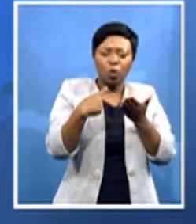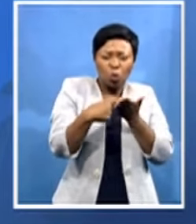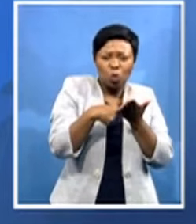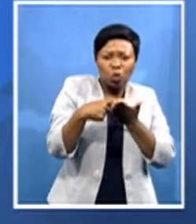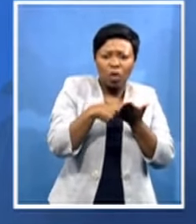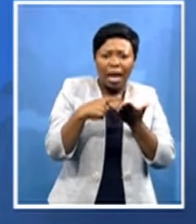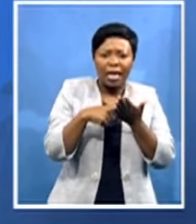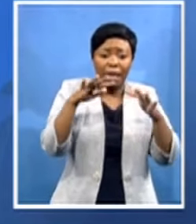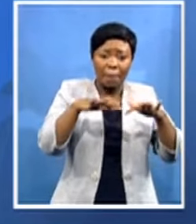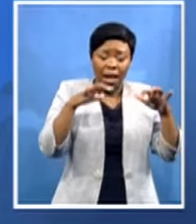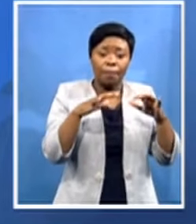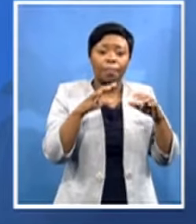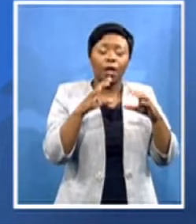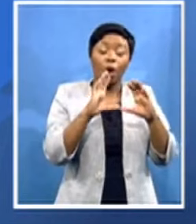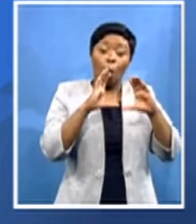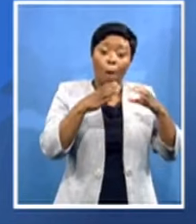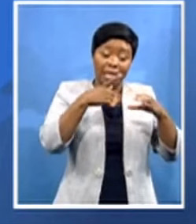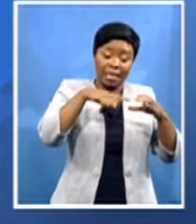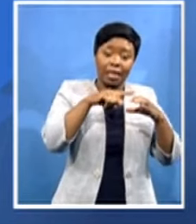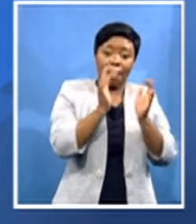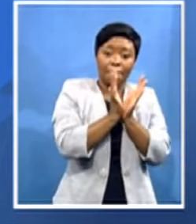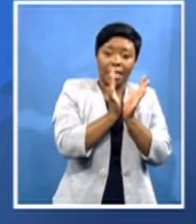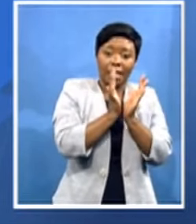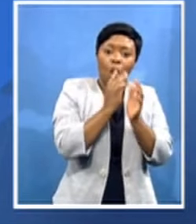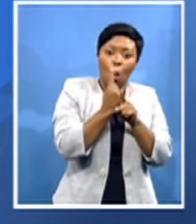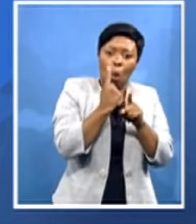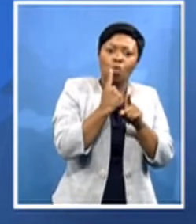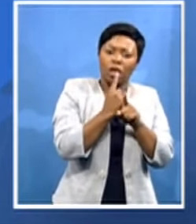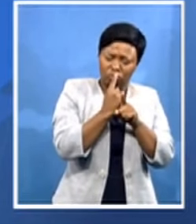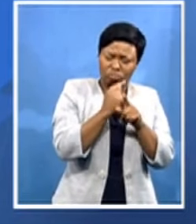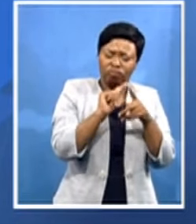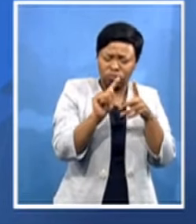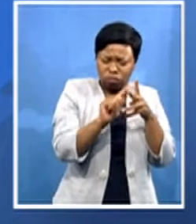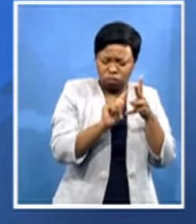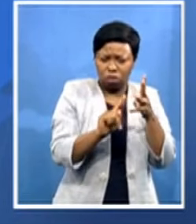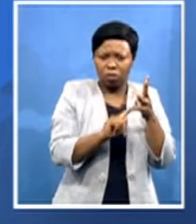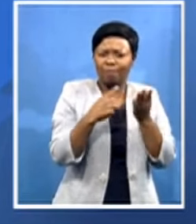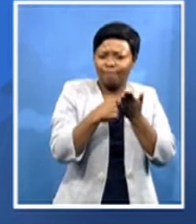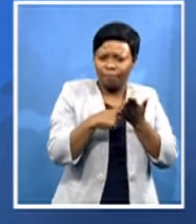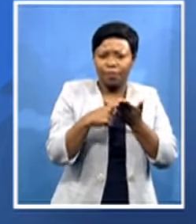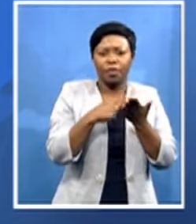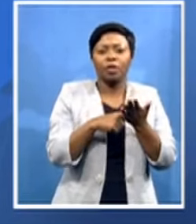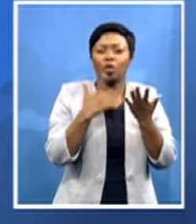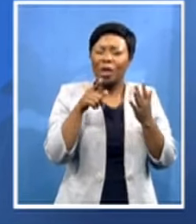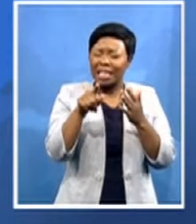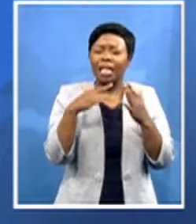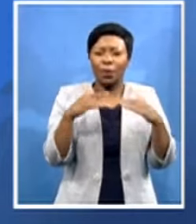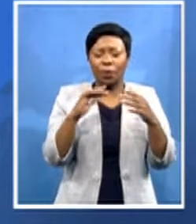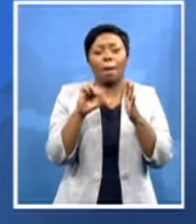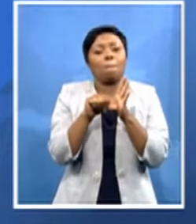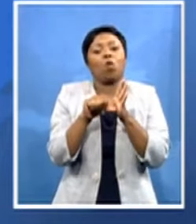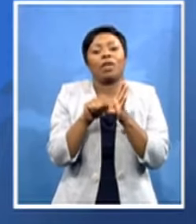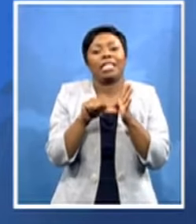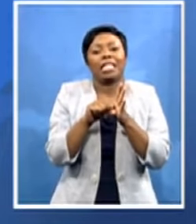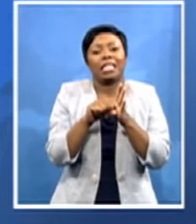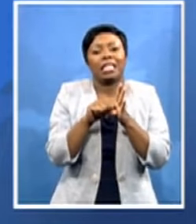each time and uh this is very important to have it uh and respect its appearance